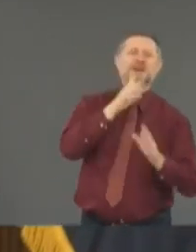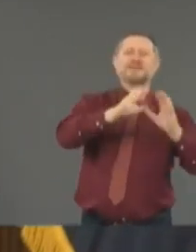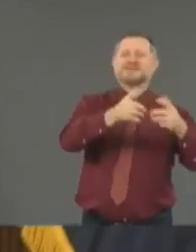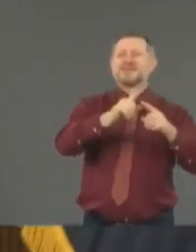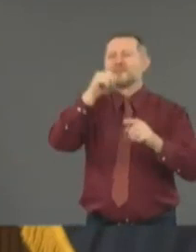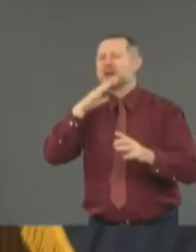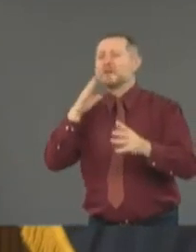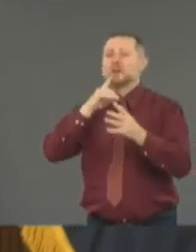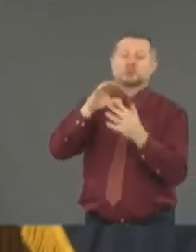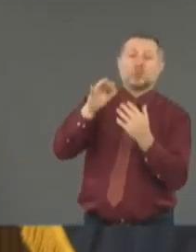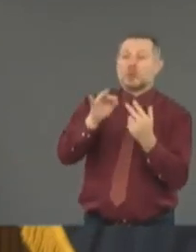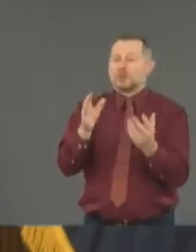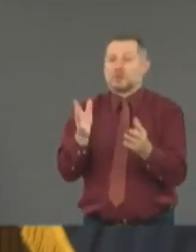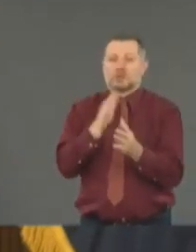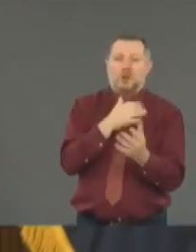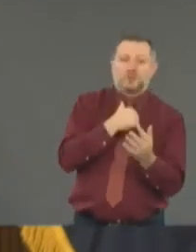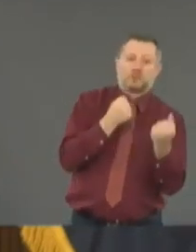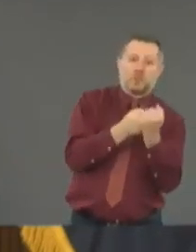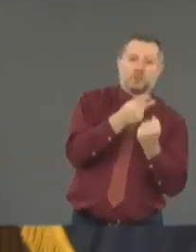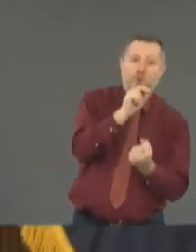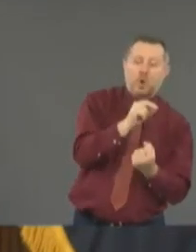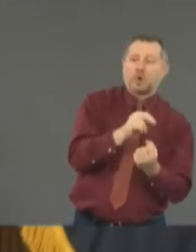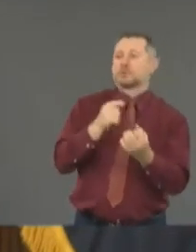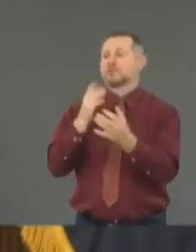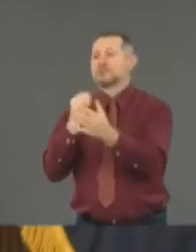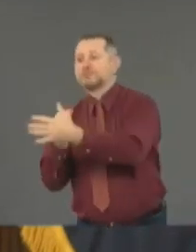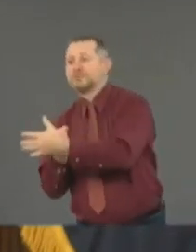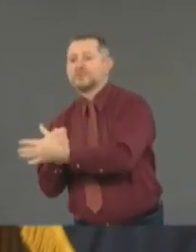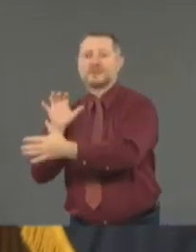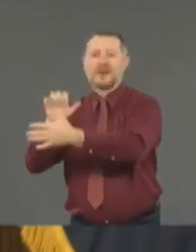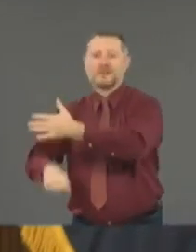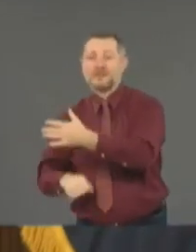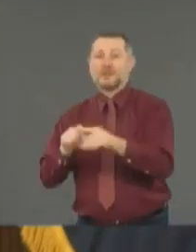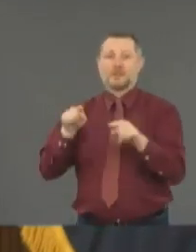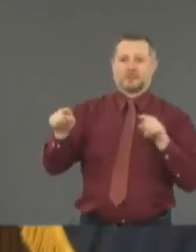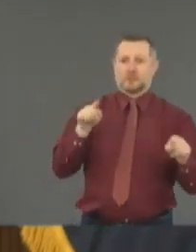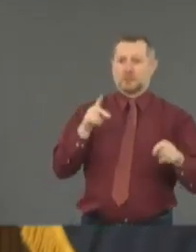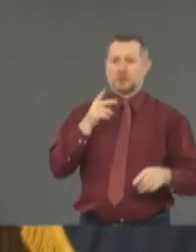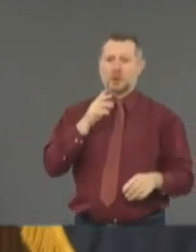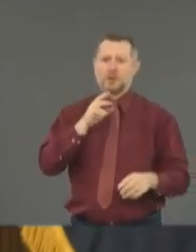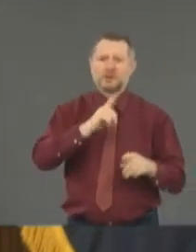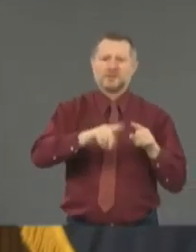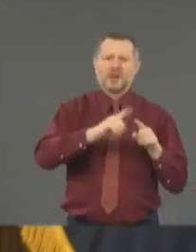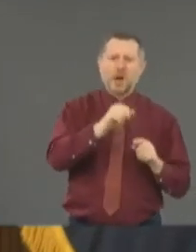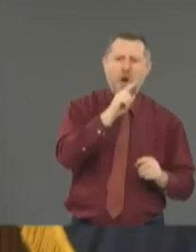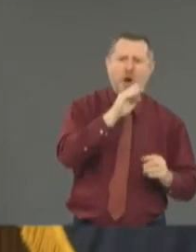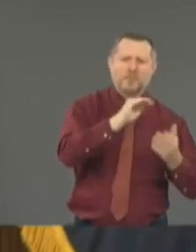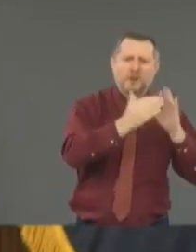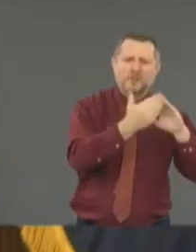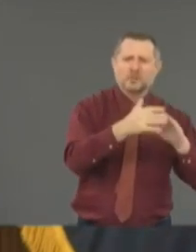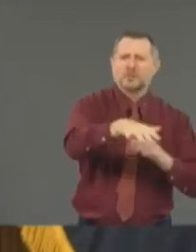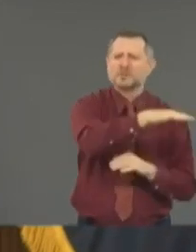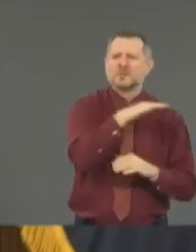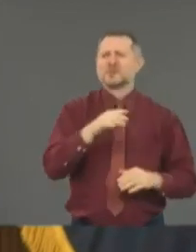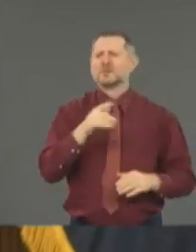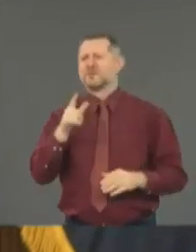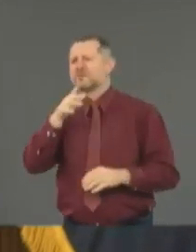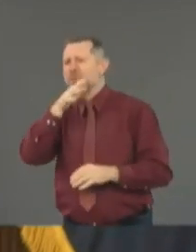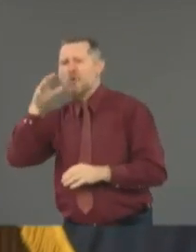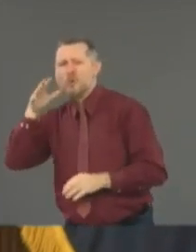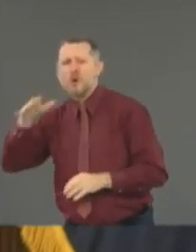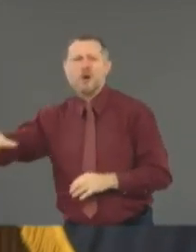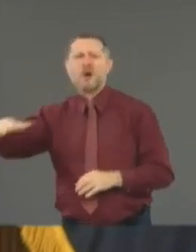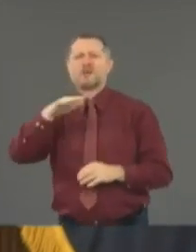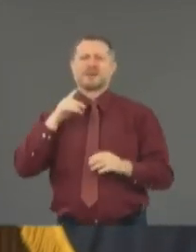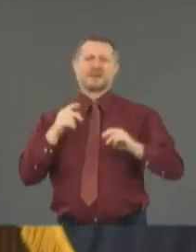divide urban versus rural. Northeast versus, those are democratic states. Those are blue states.